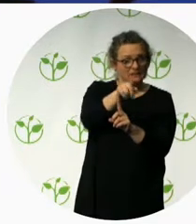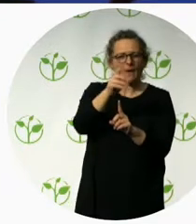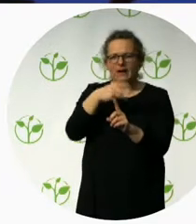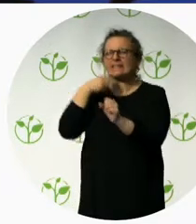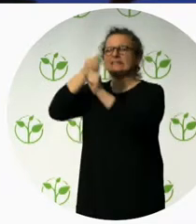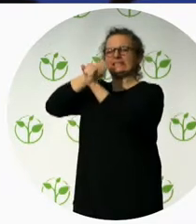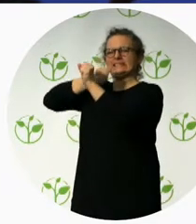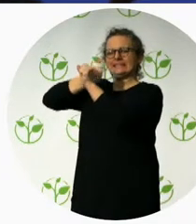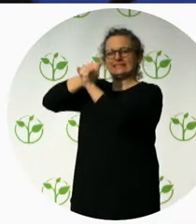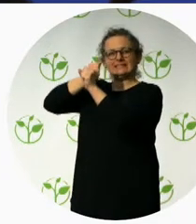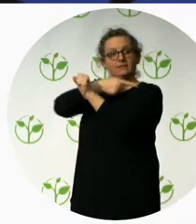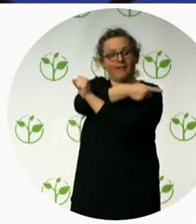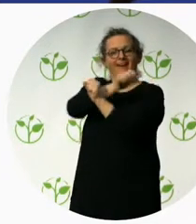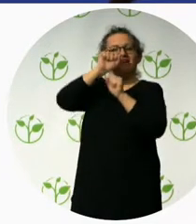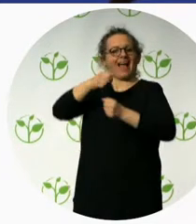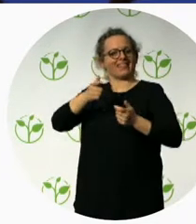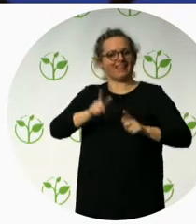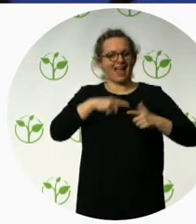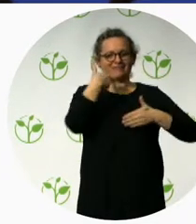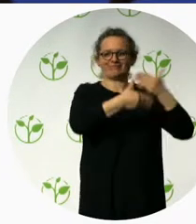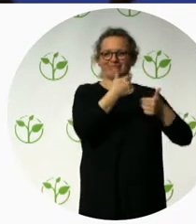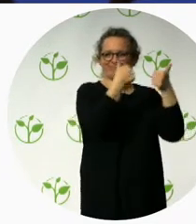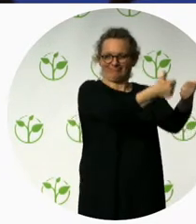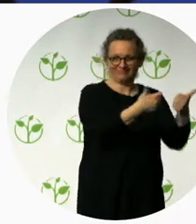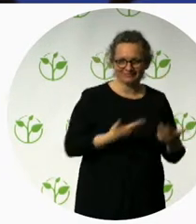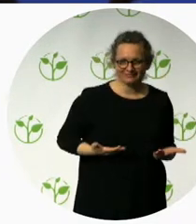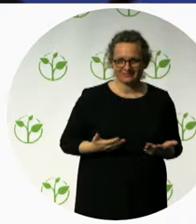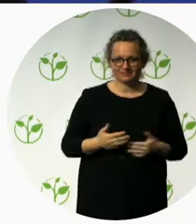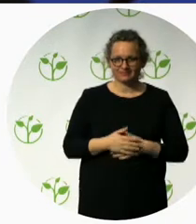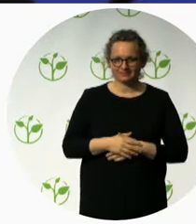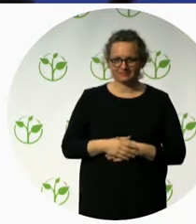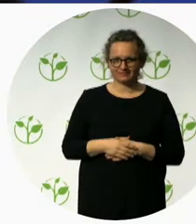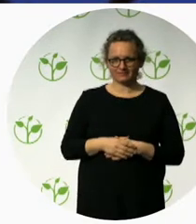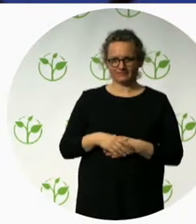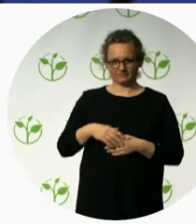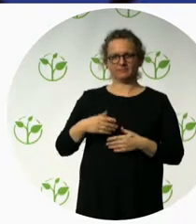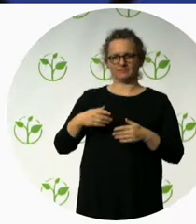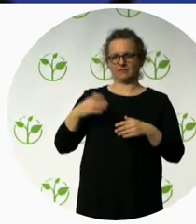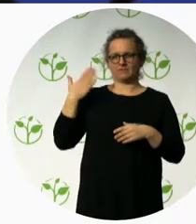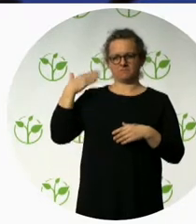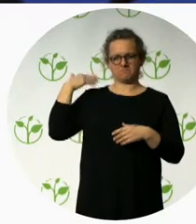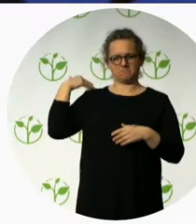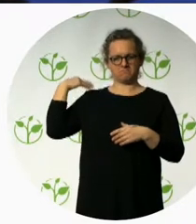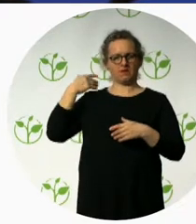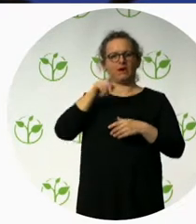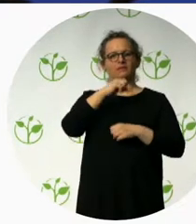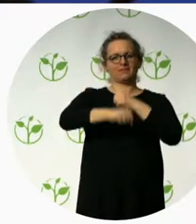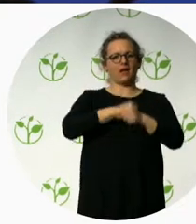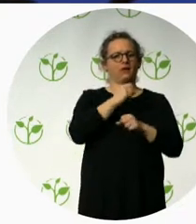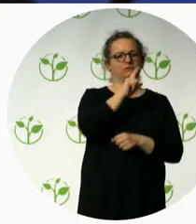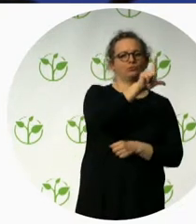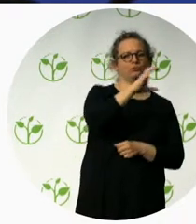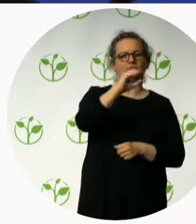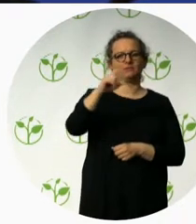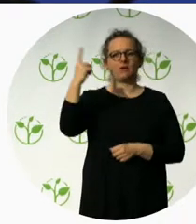this is the first property when everything started in 2000. It's a location in Italy, with, again, about 60 rooms, accessible